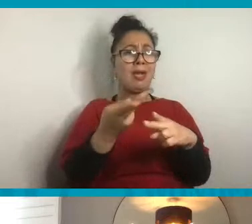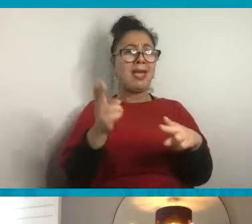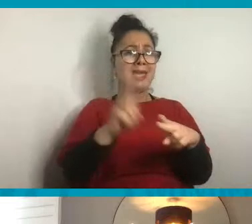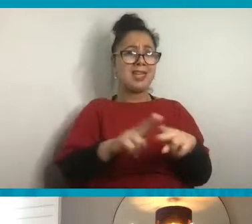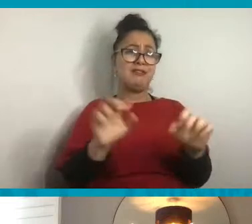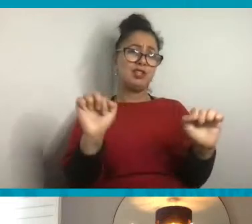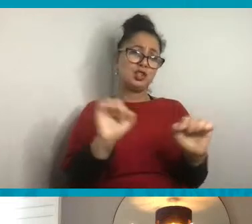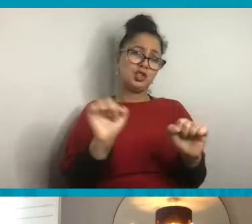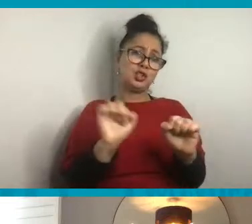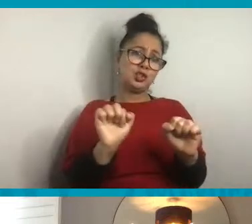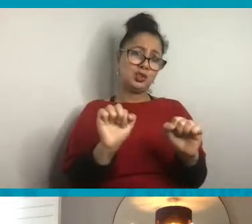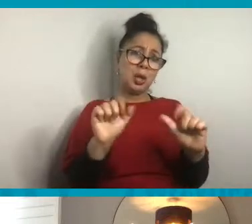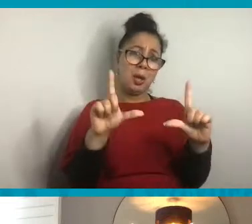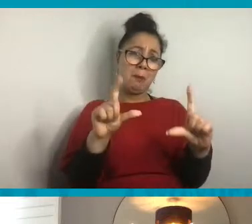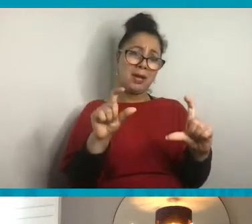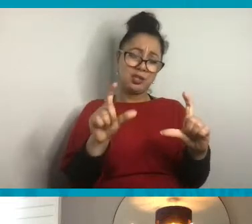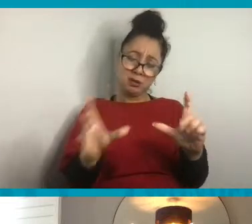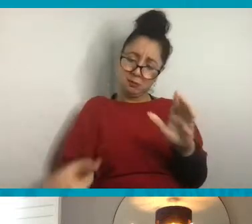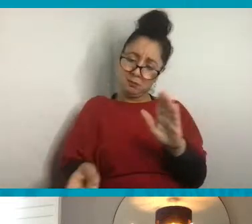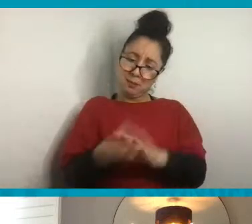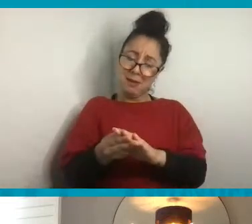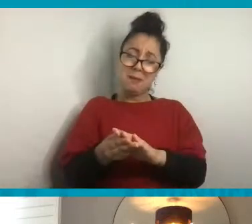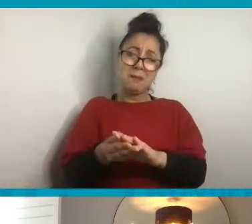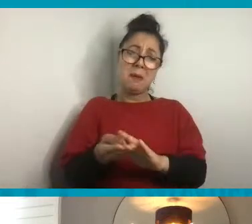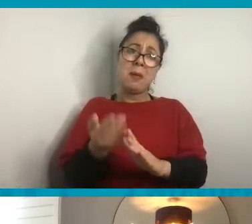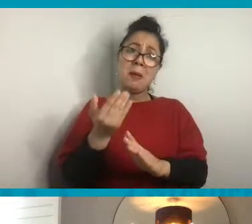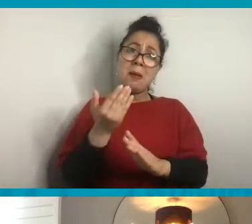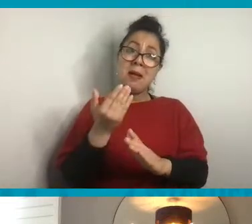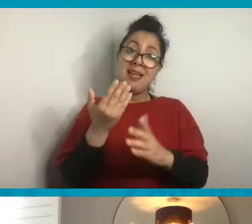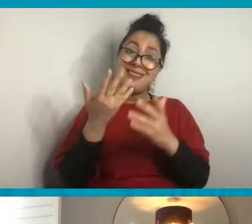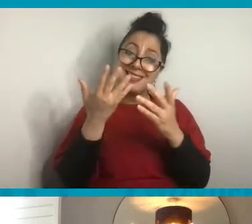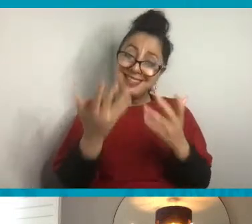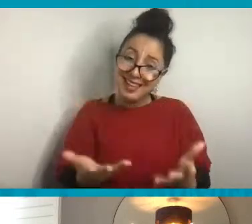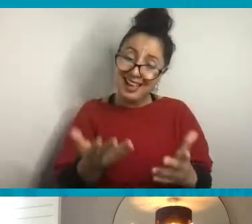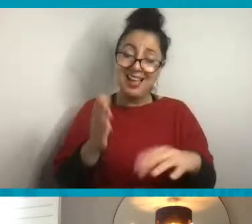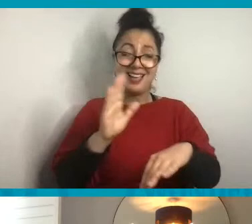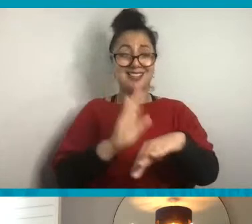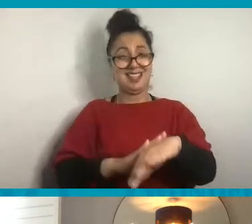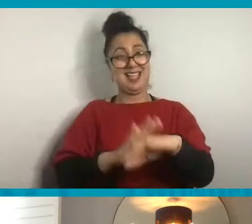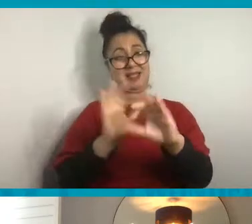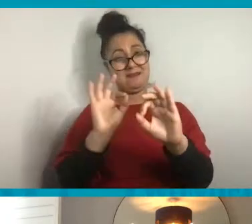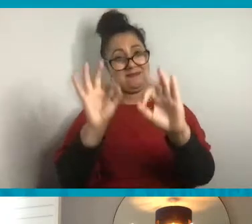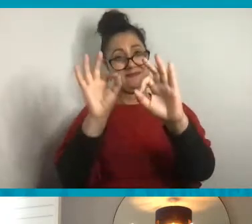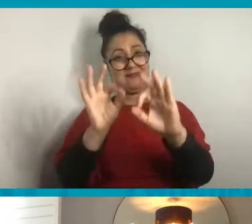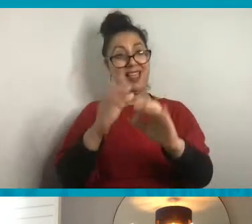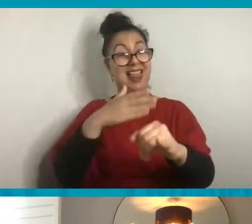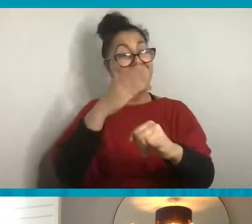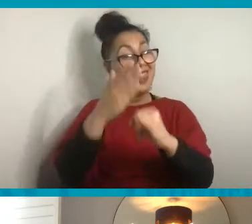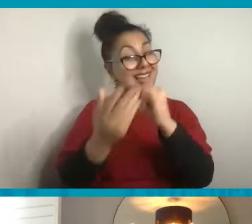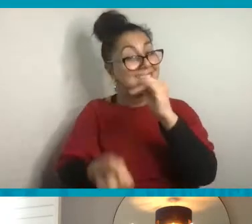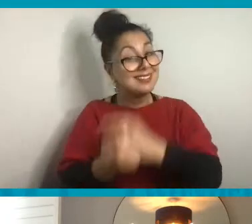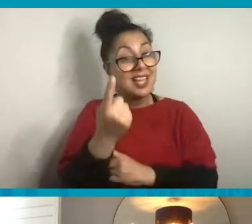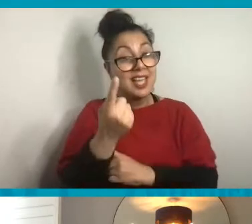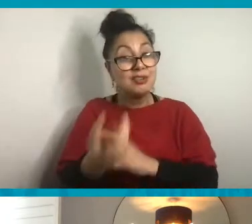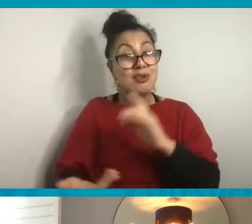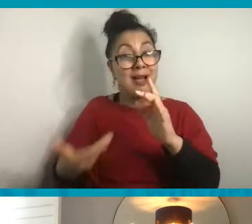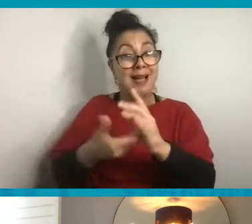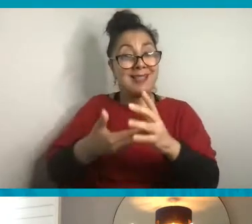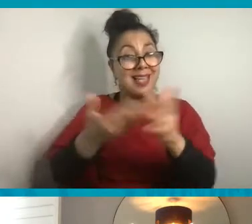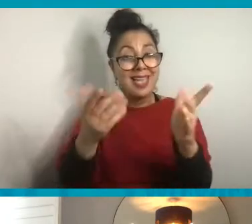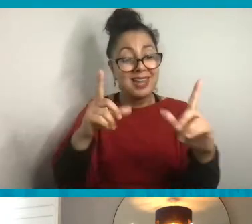picture yet on the Padlet, now's going to be the time. It's your last chance to add any